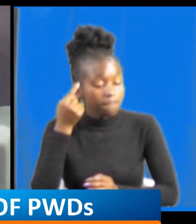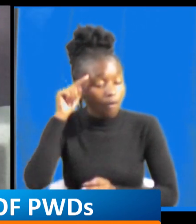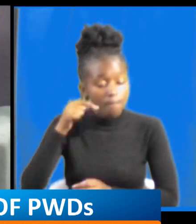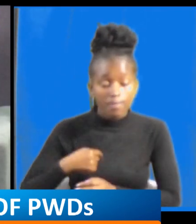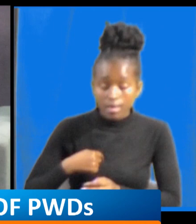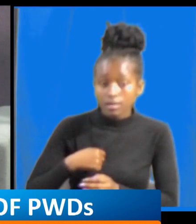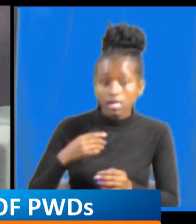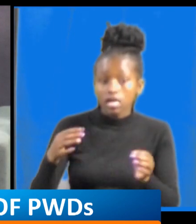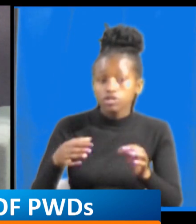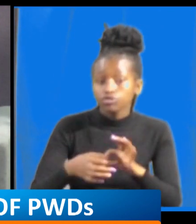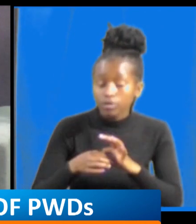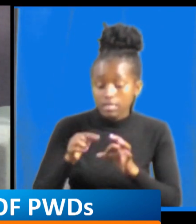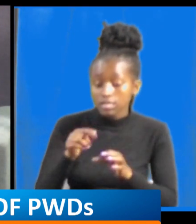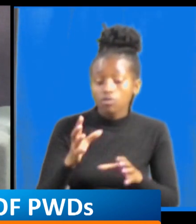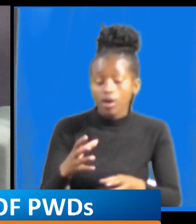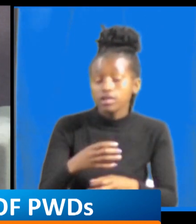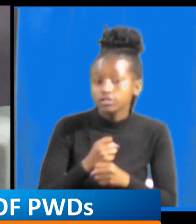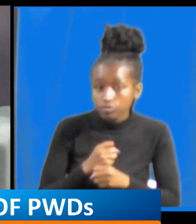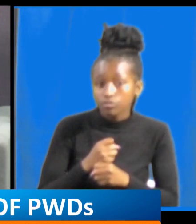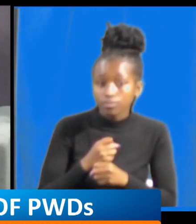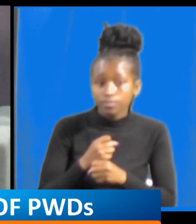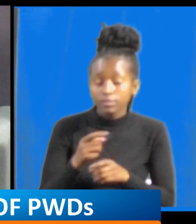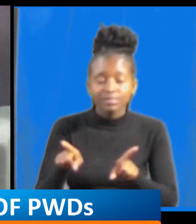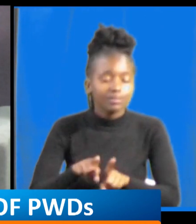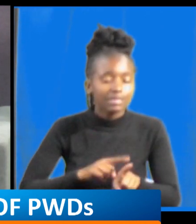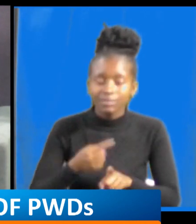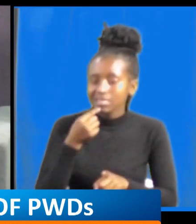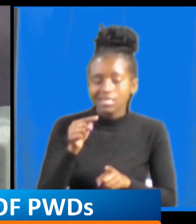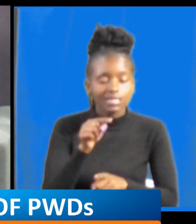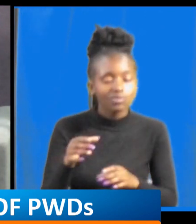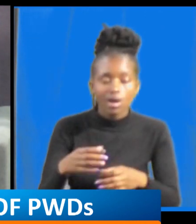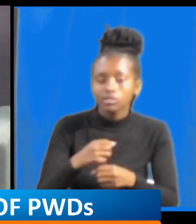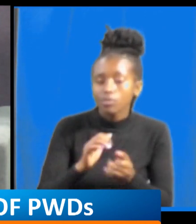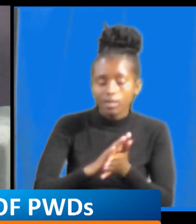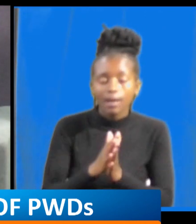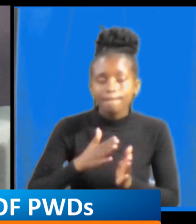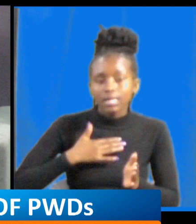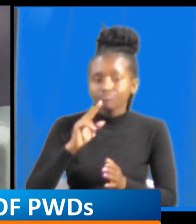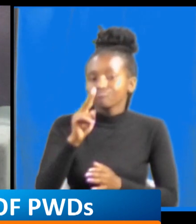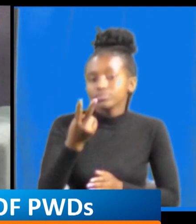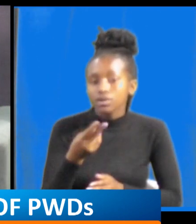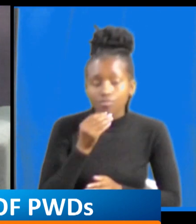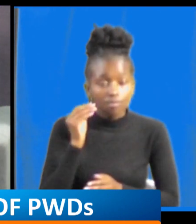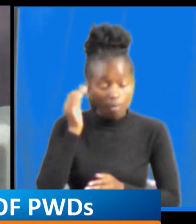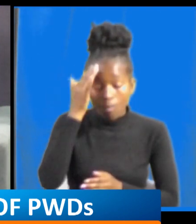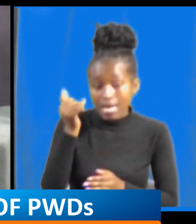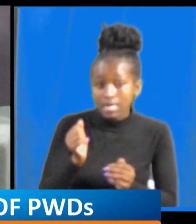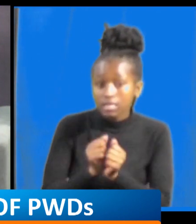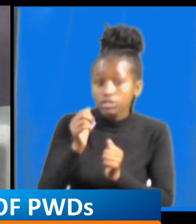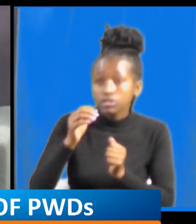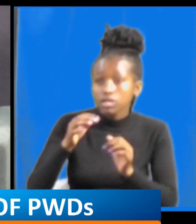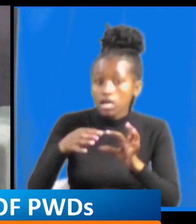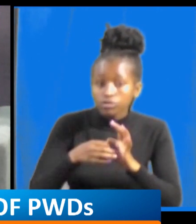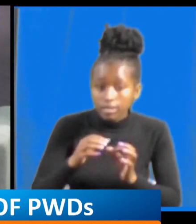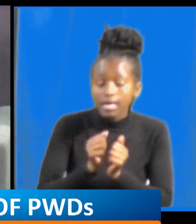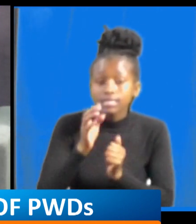APDK has been a second home to me because i joined it in 1998 immediately i was